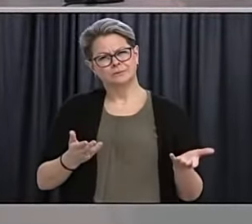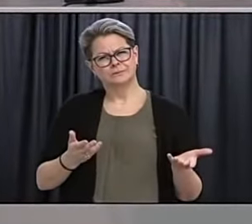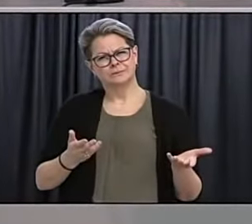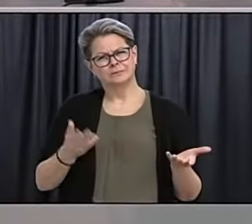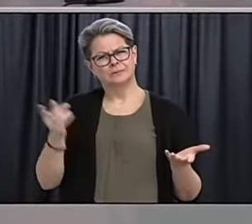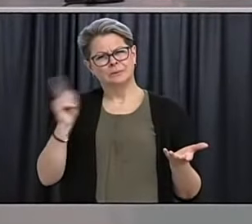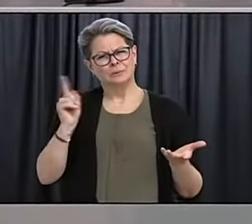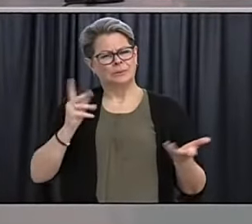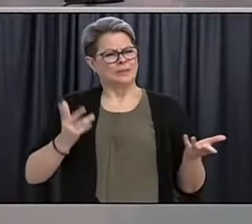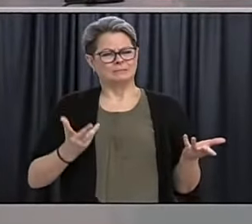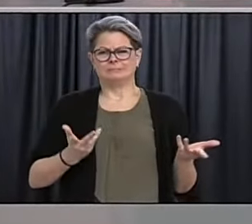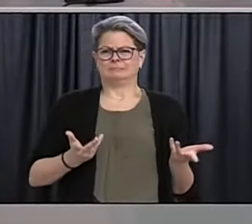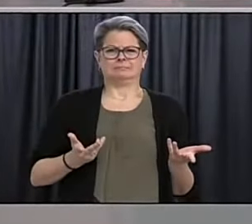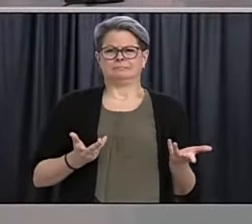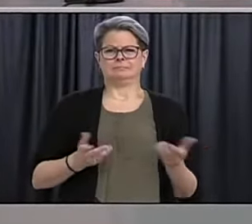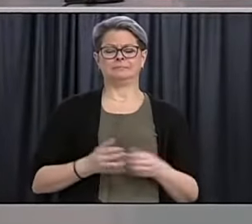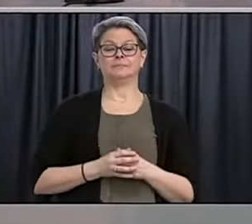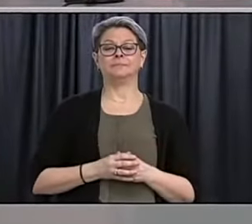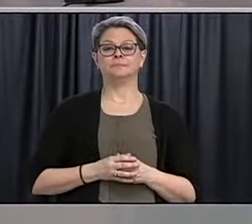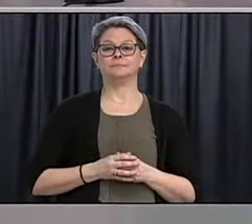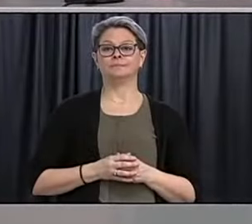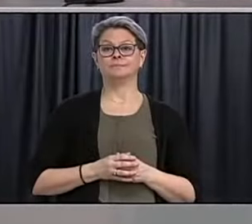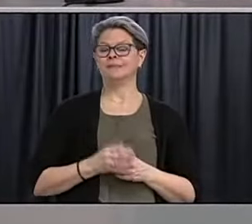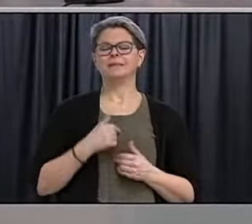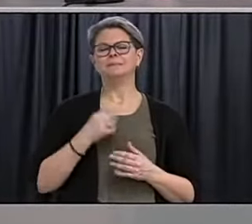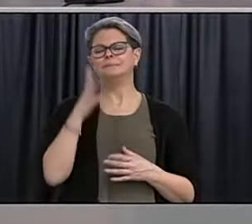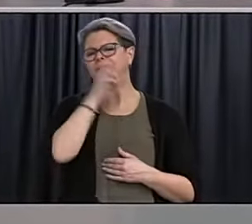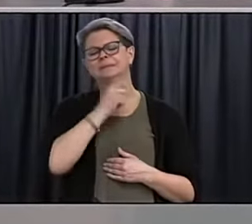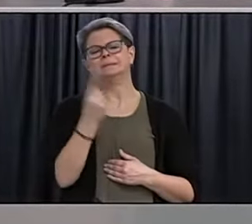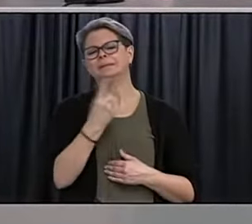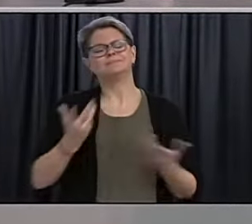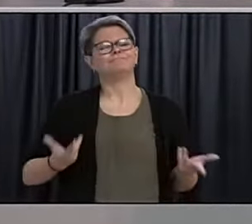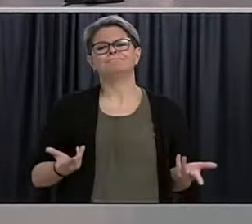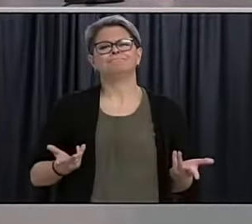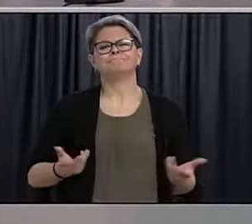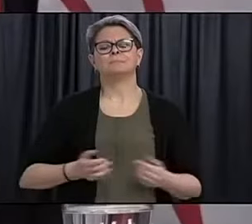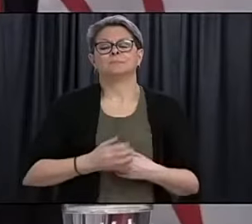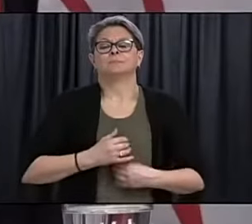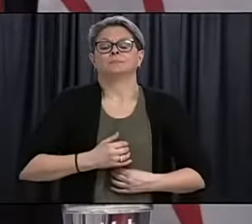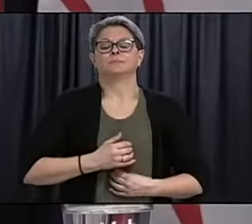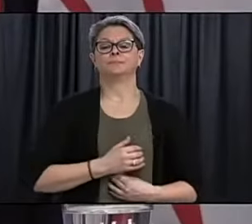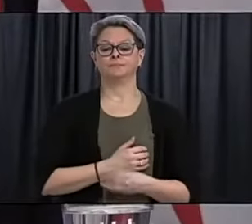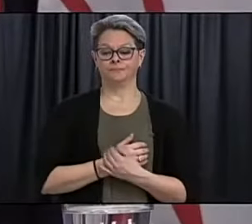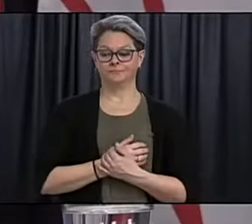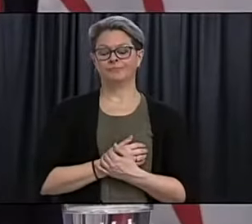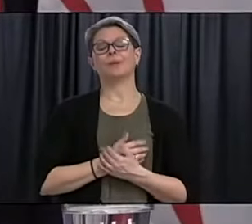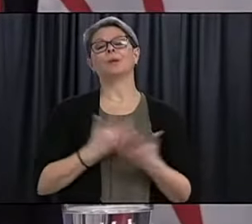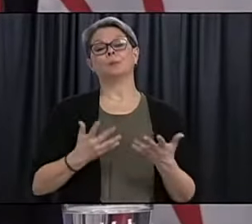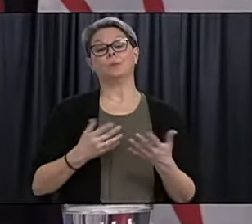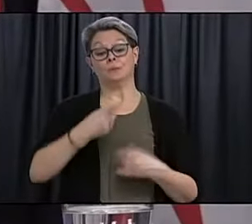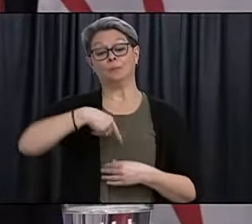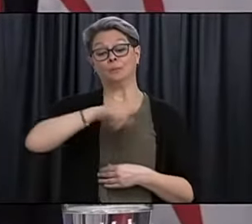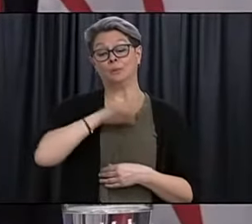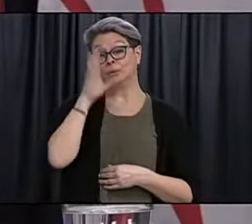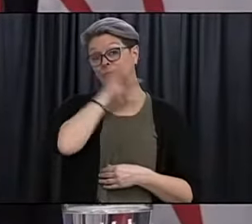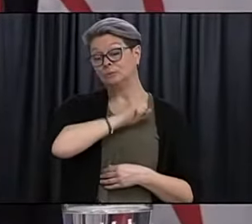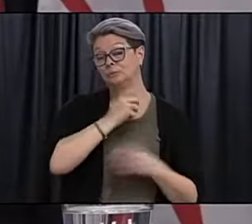,000 people who get vaccinated every month. What am I missing? Well, you know, our estimates are around,